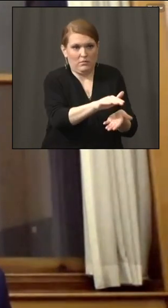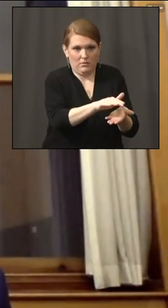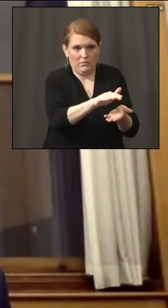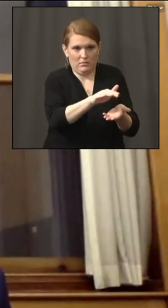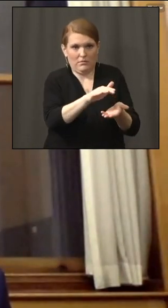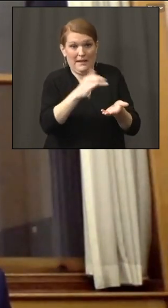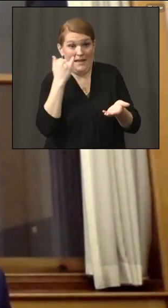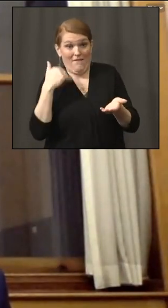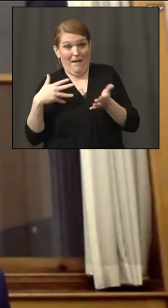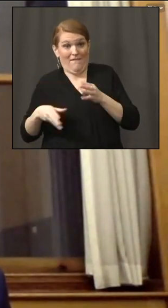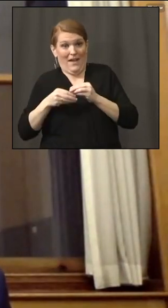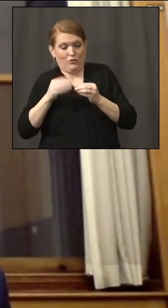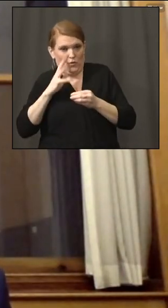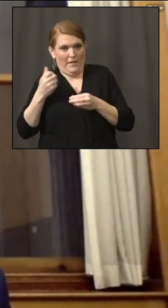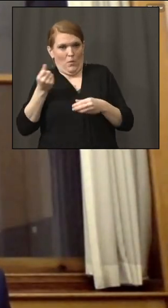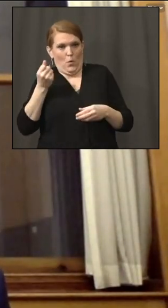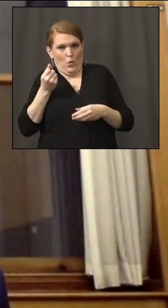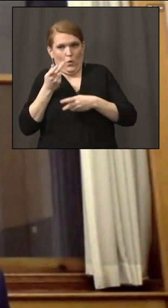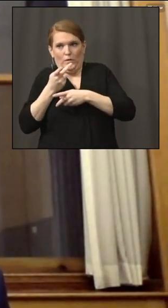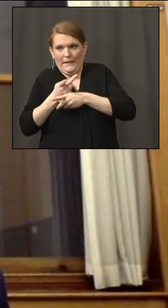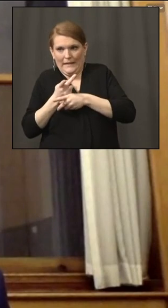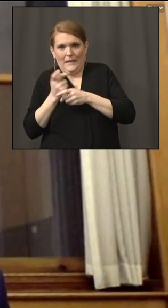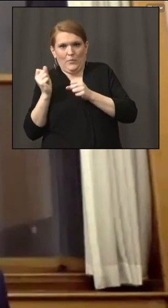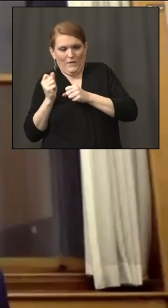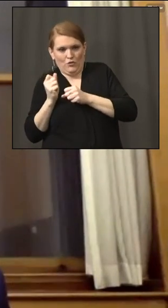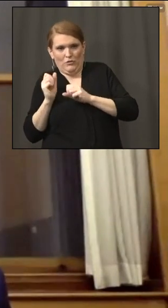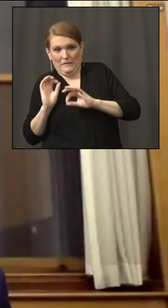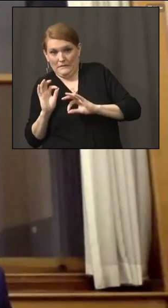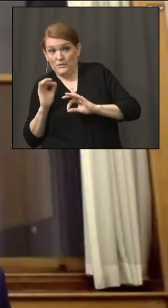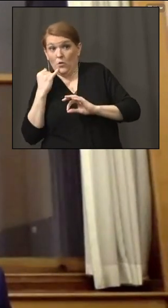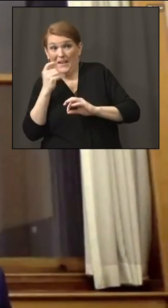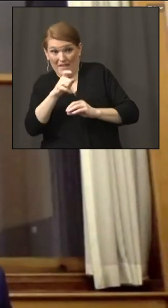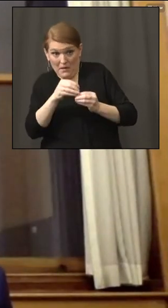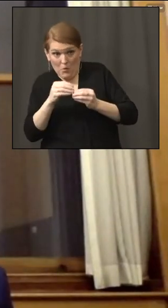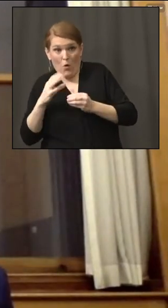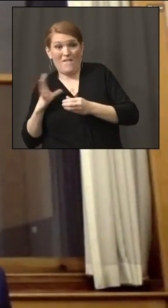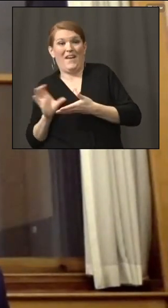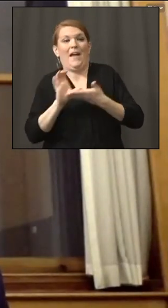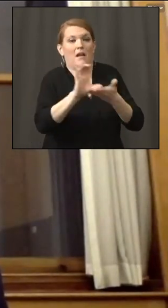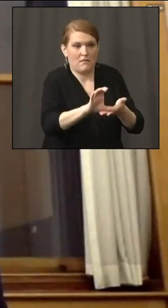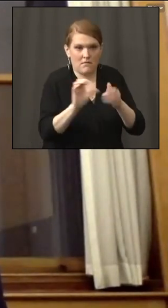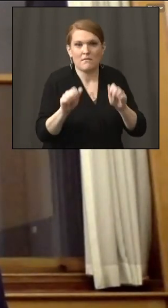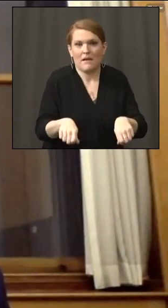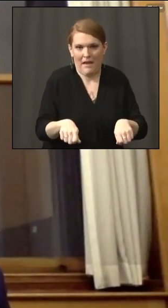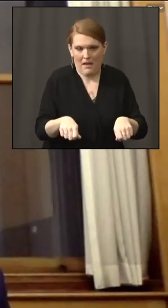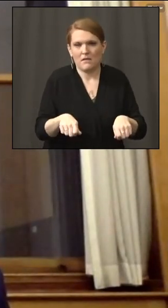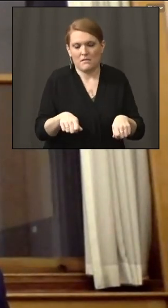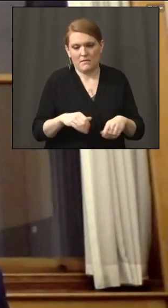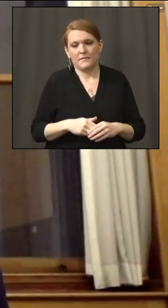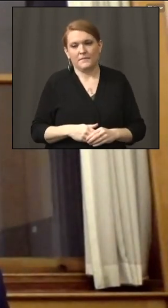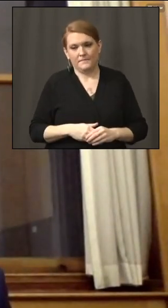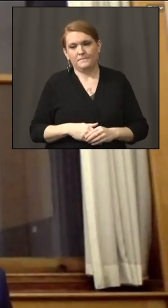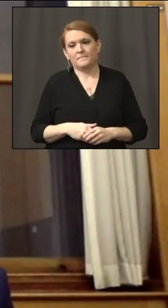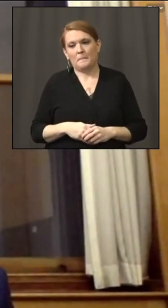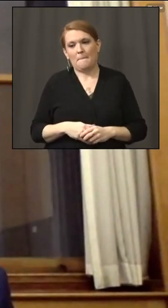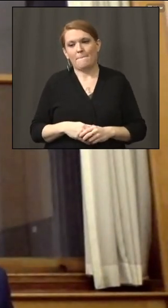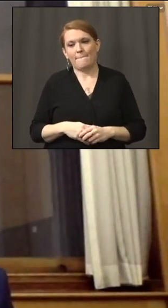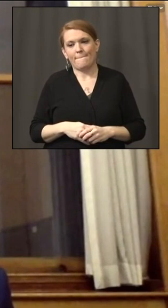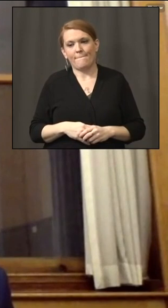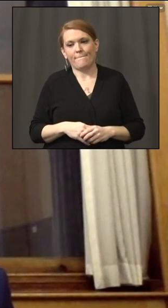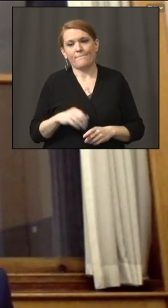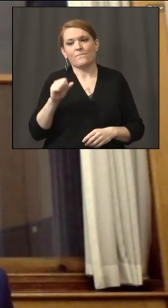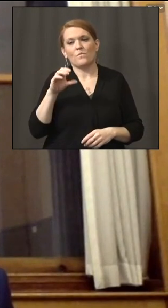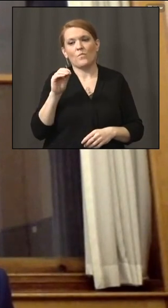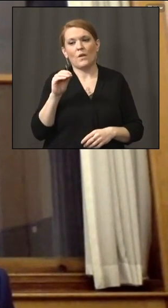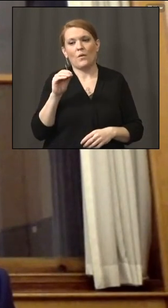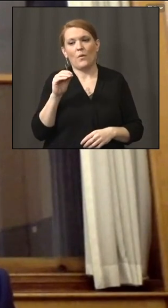the doses, you know, refrigerated as necessary so that if they need to bring them to a clinic the next day, they can do that. So, you